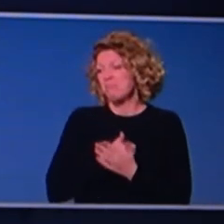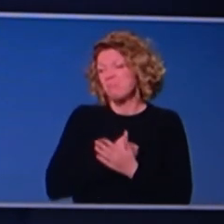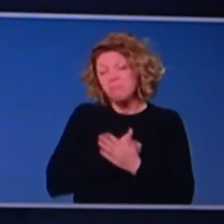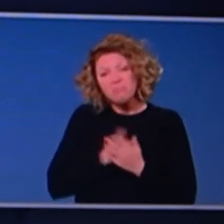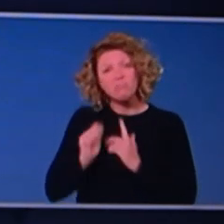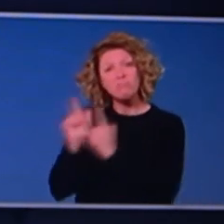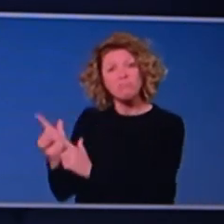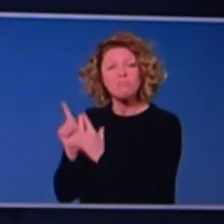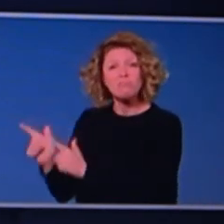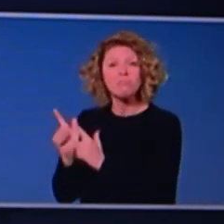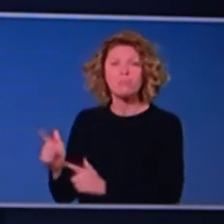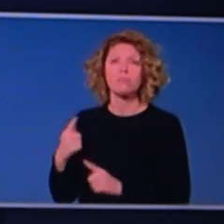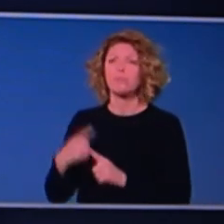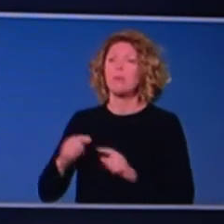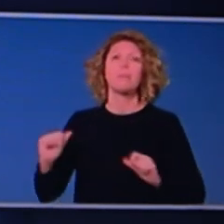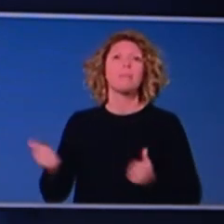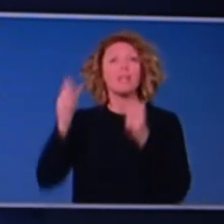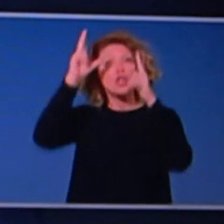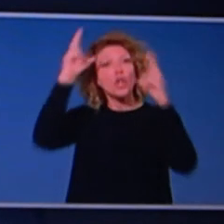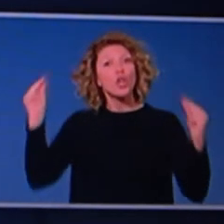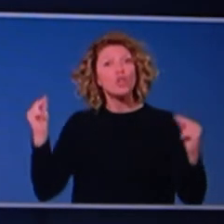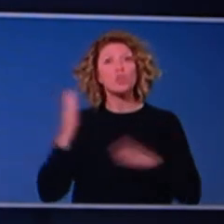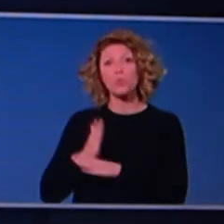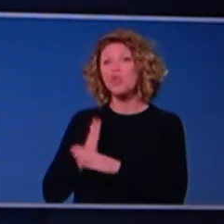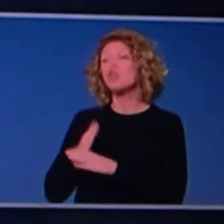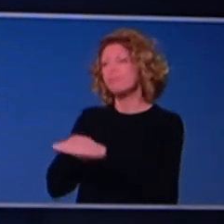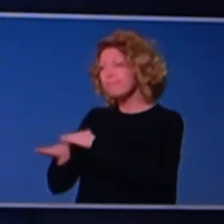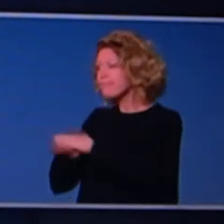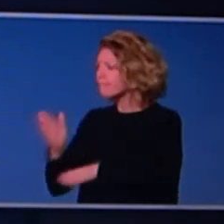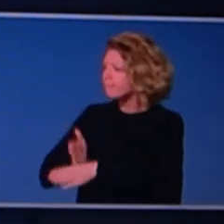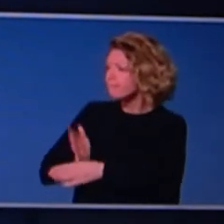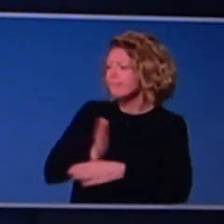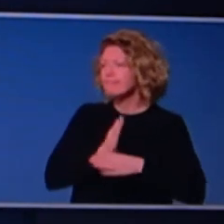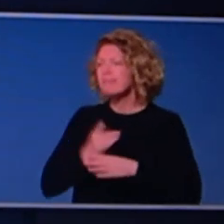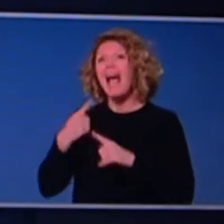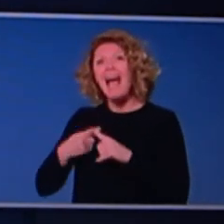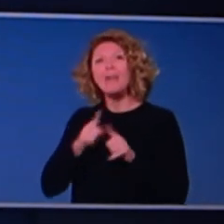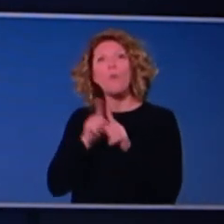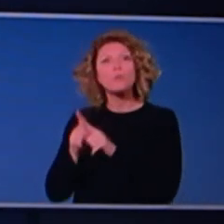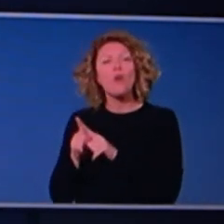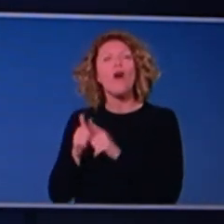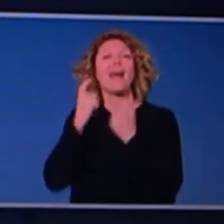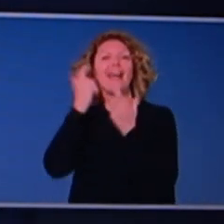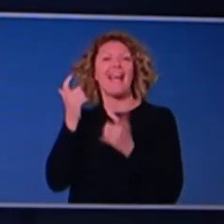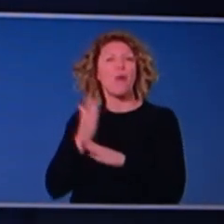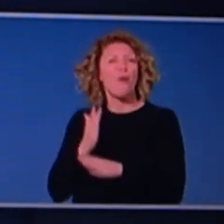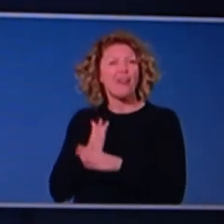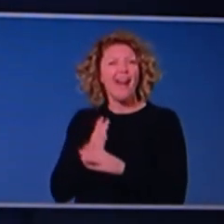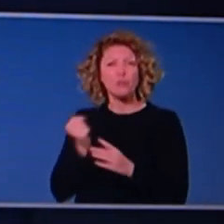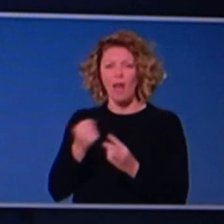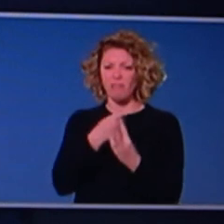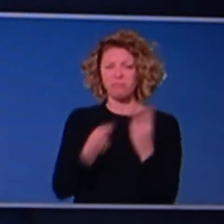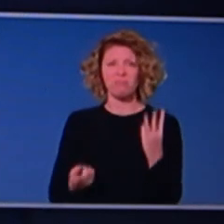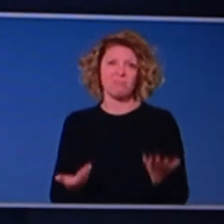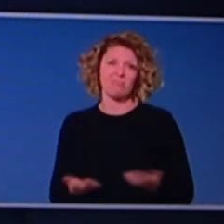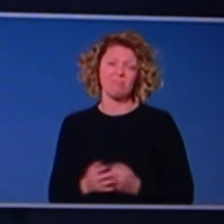There are a very large cohort of nurses there, um, as well as the normal care workers. Uh, and so there's, there,